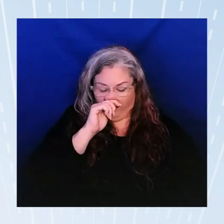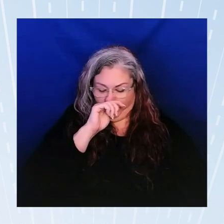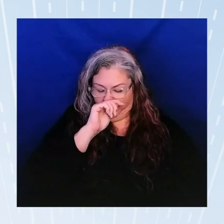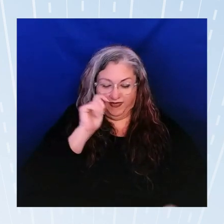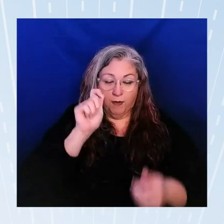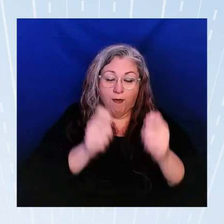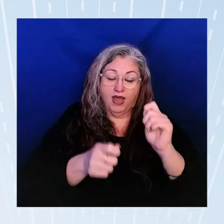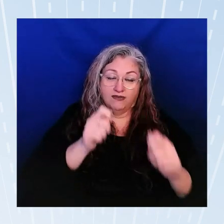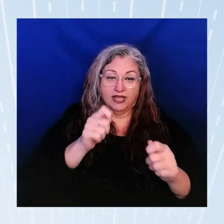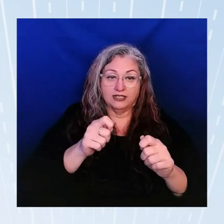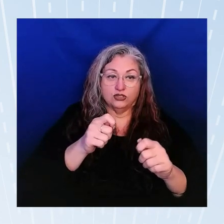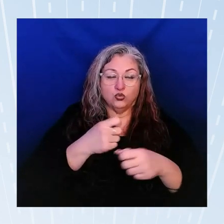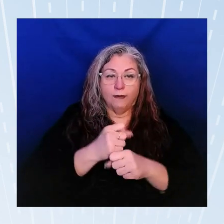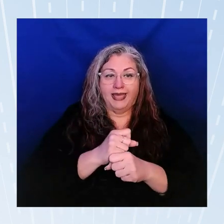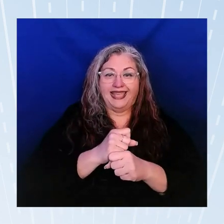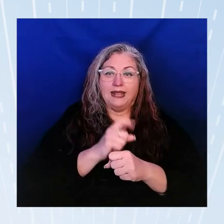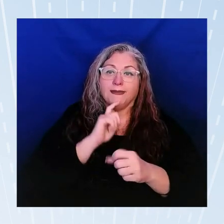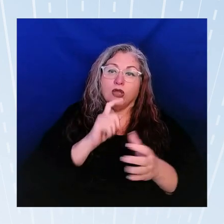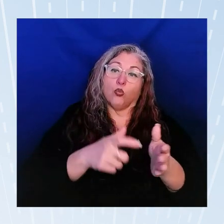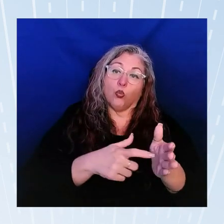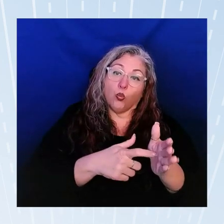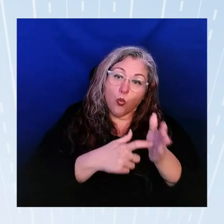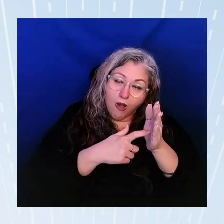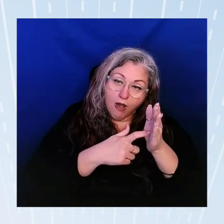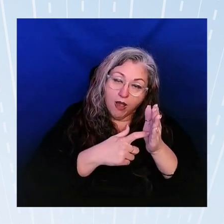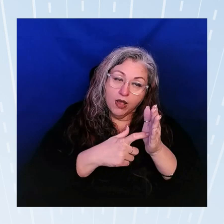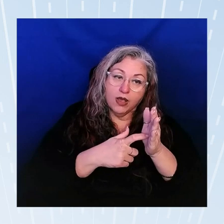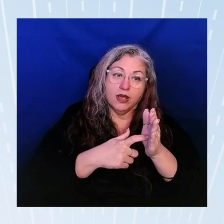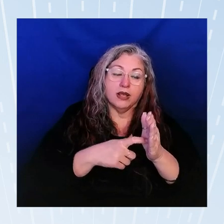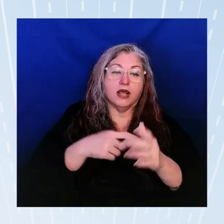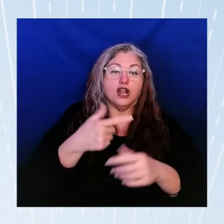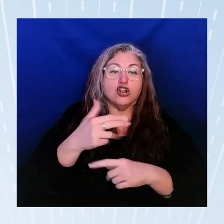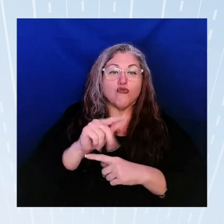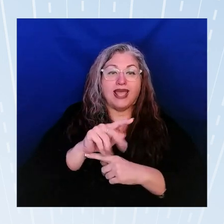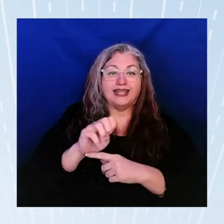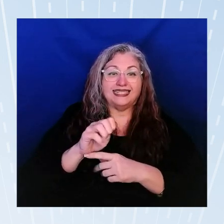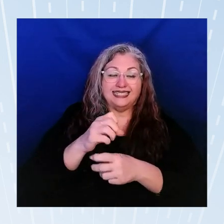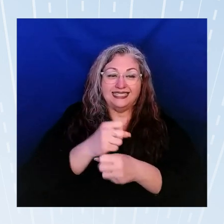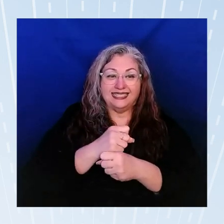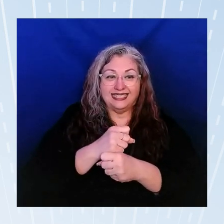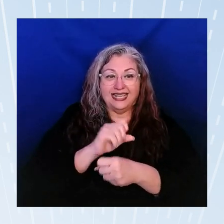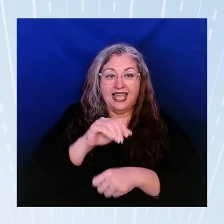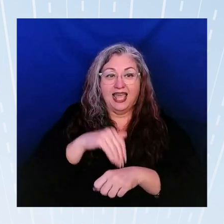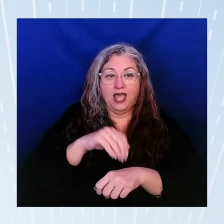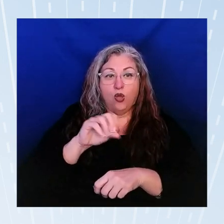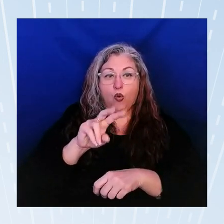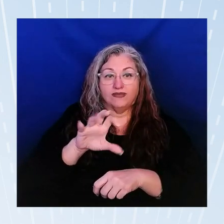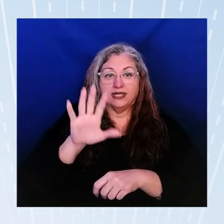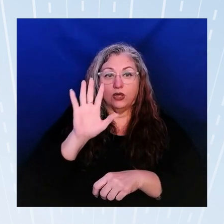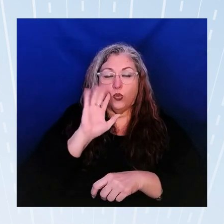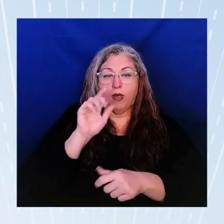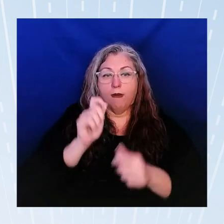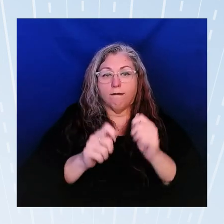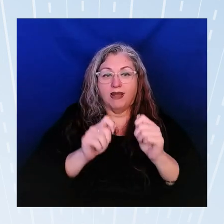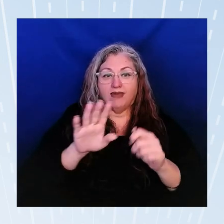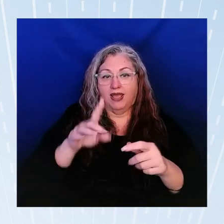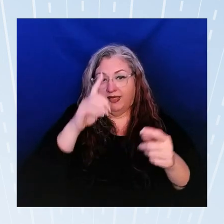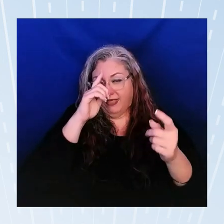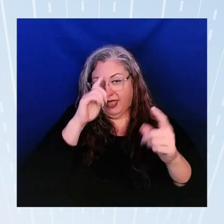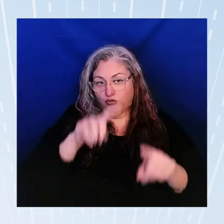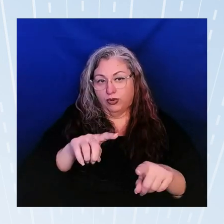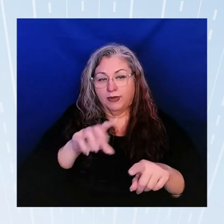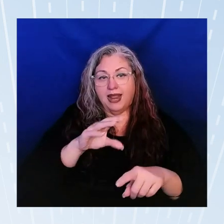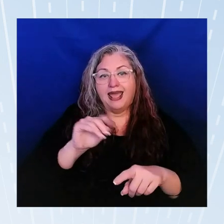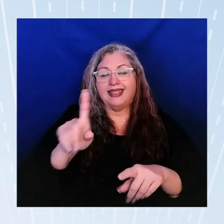to it to make it require that um grantees that OVC is going to modify their agreements and that they are